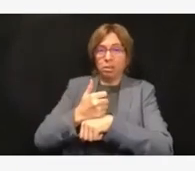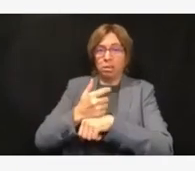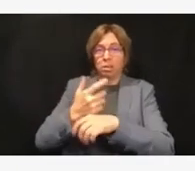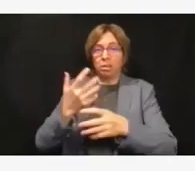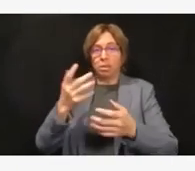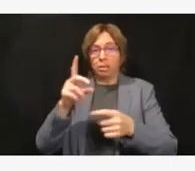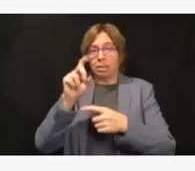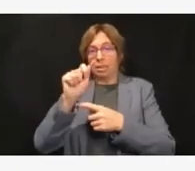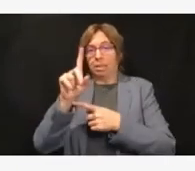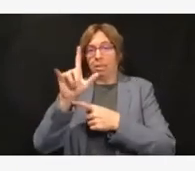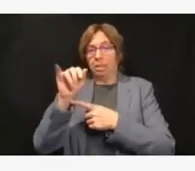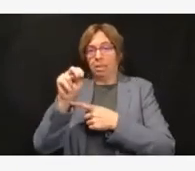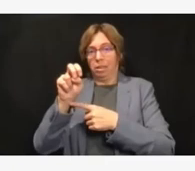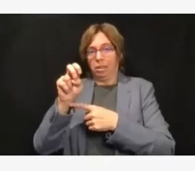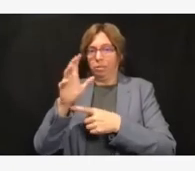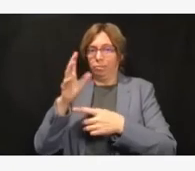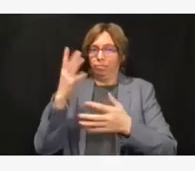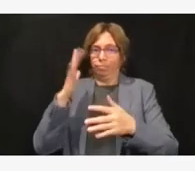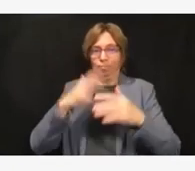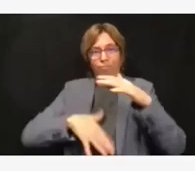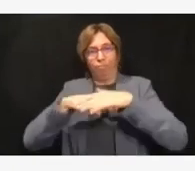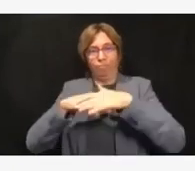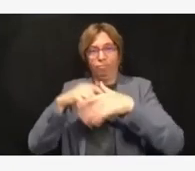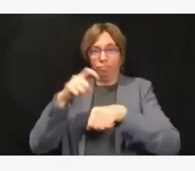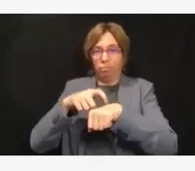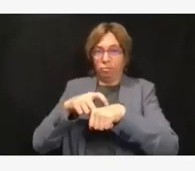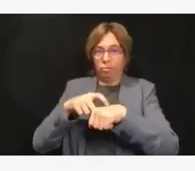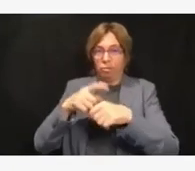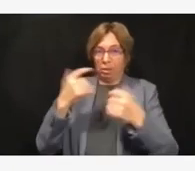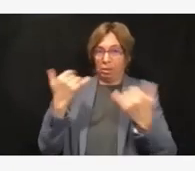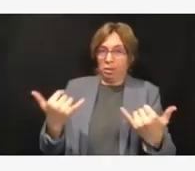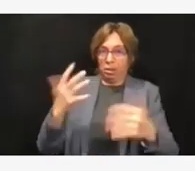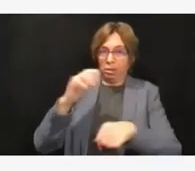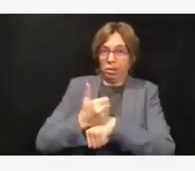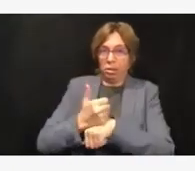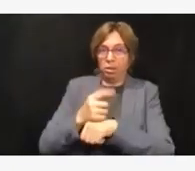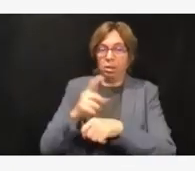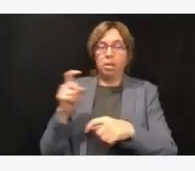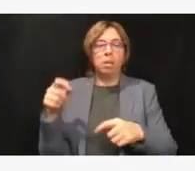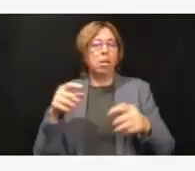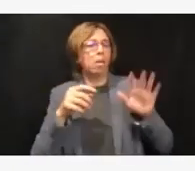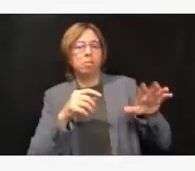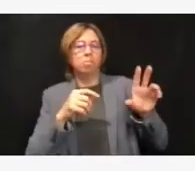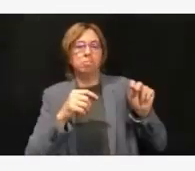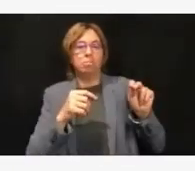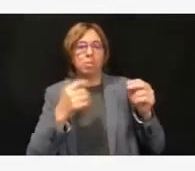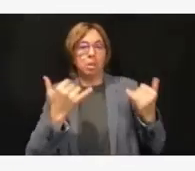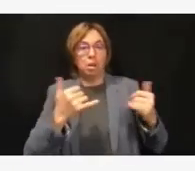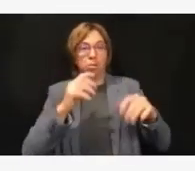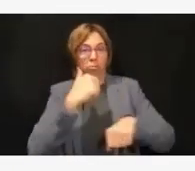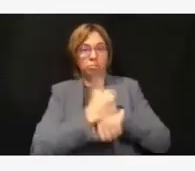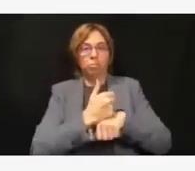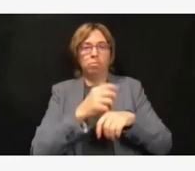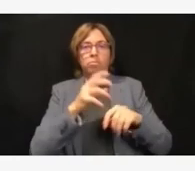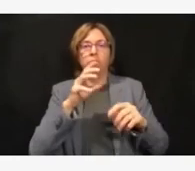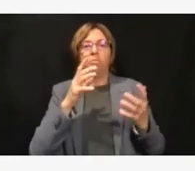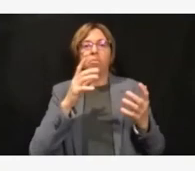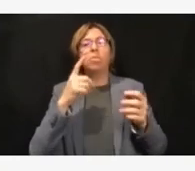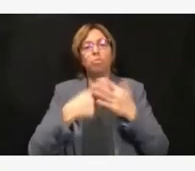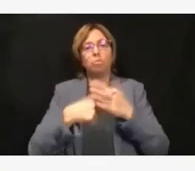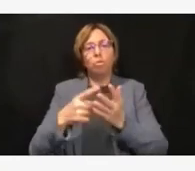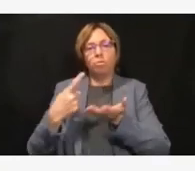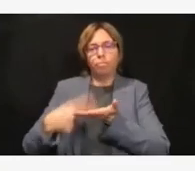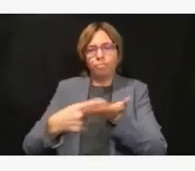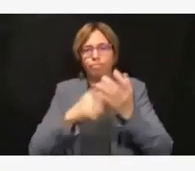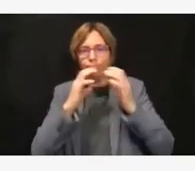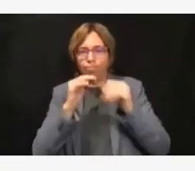We are beginning, the deadline isn't now, but we are beginning the communication with staff who are